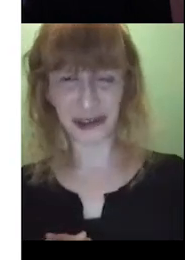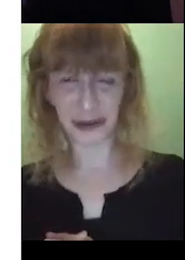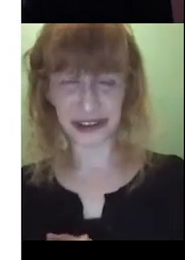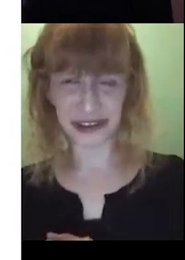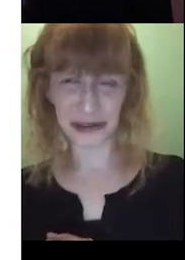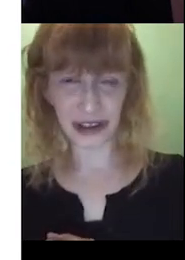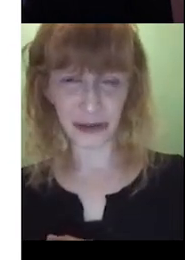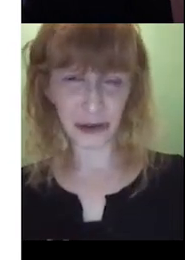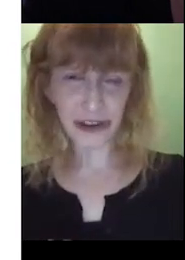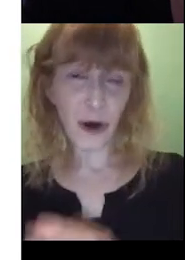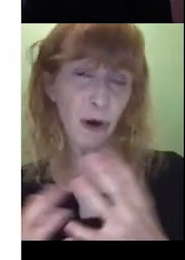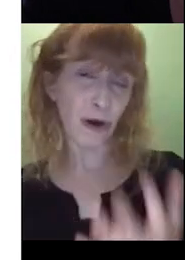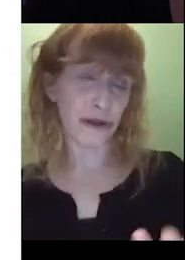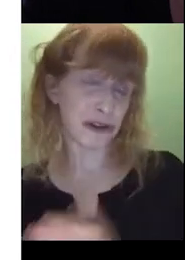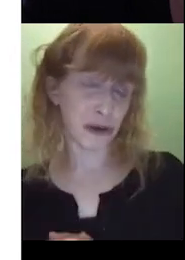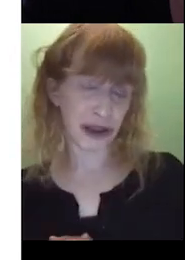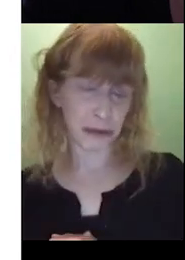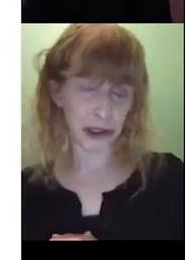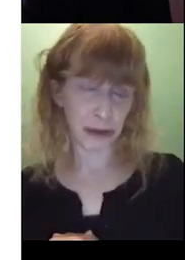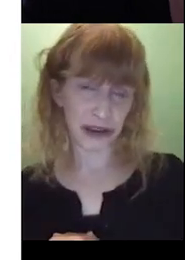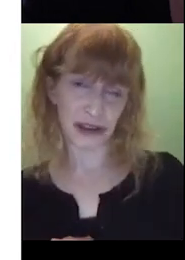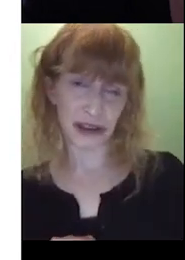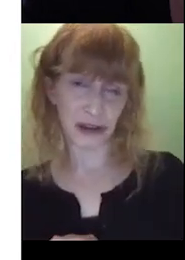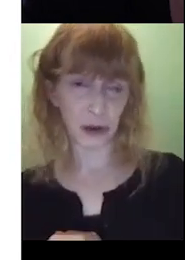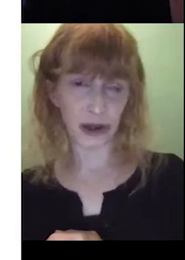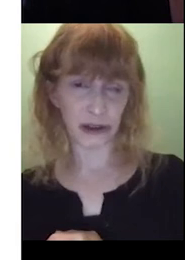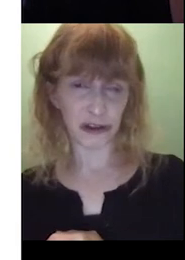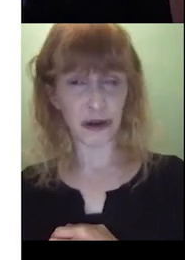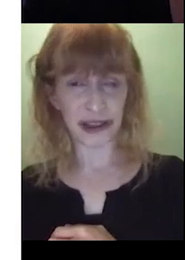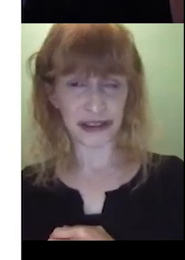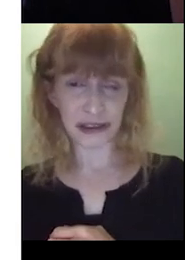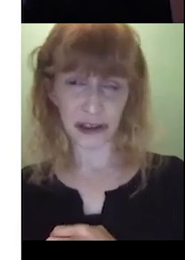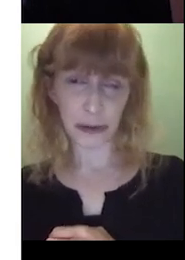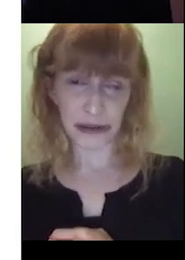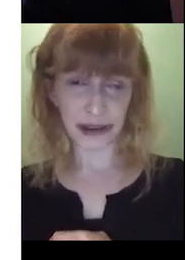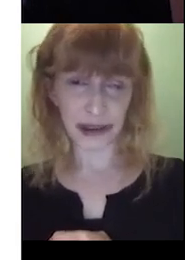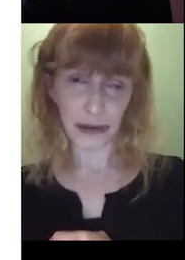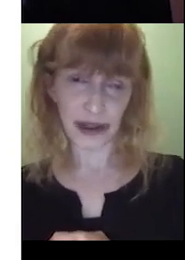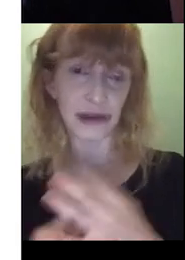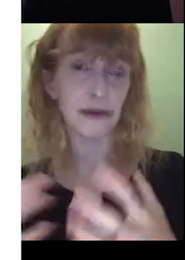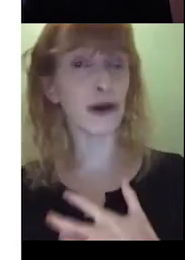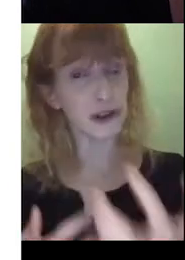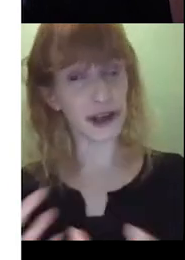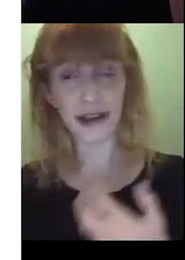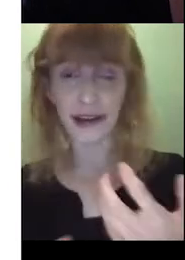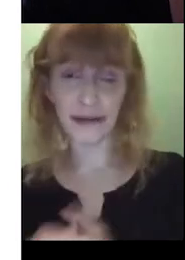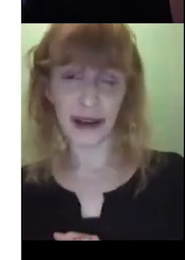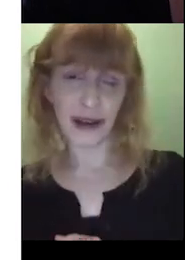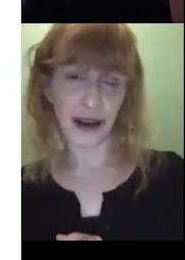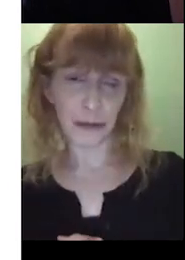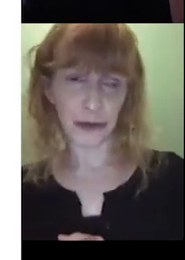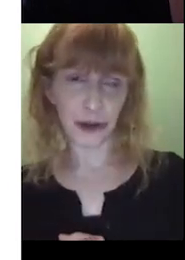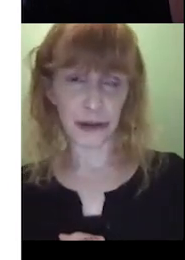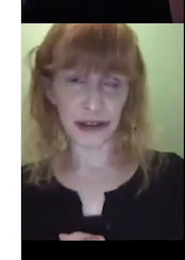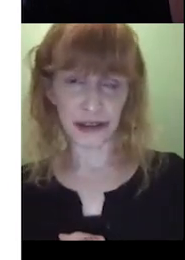to different levels. Or if you're doing it, you know, because you're here and you work in a childcare centre, you'll be thinking about differentiating